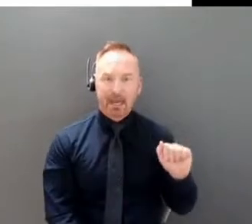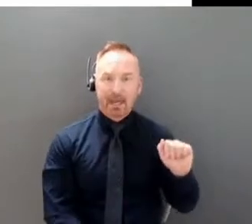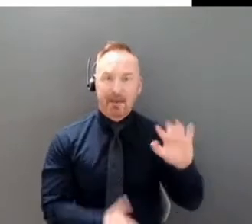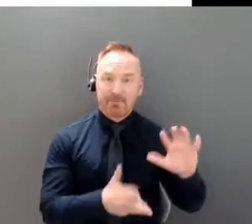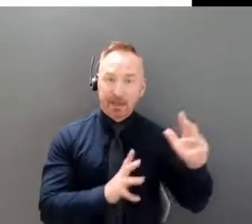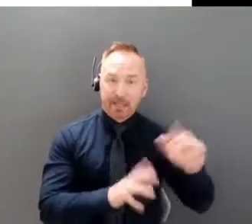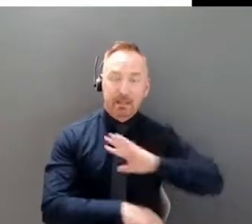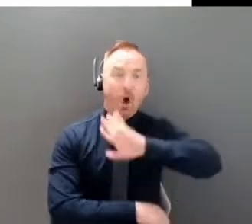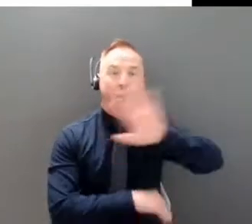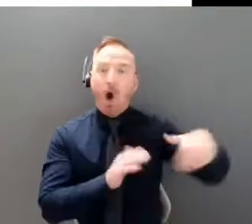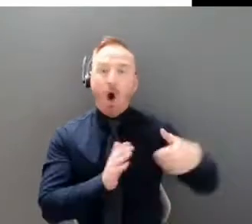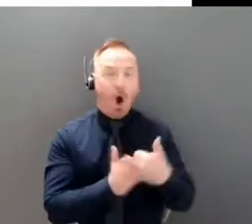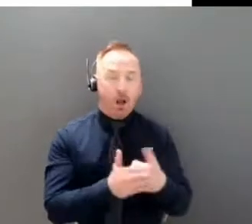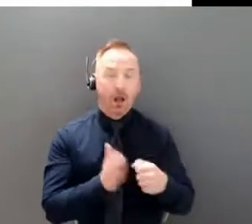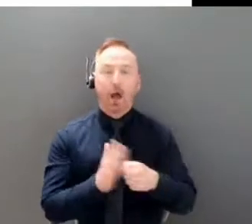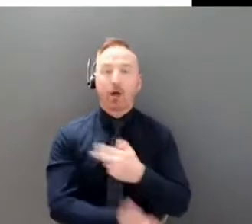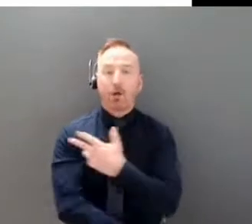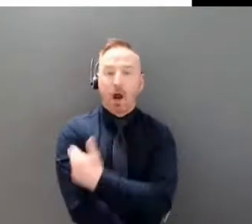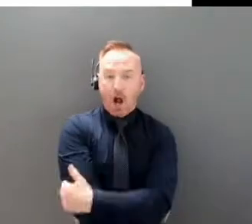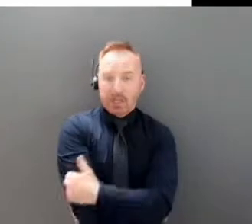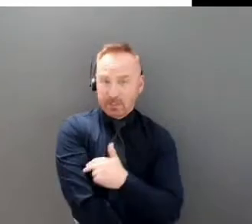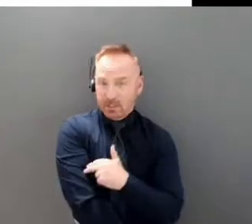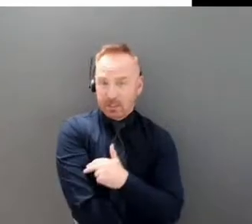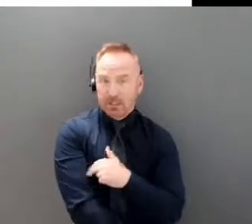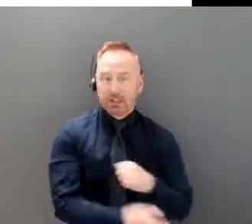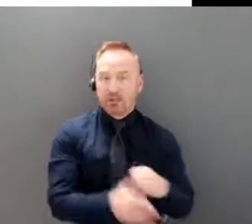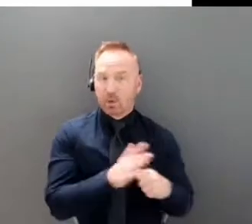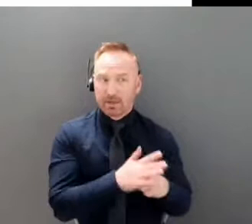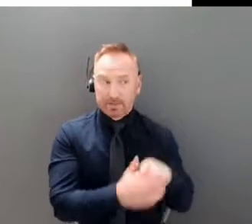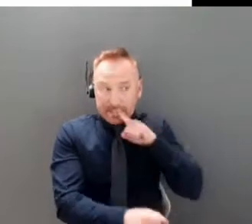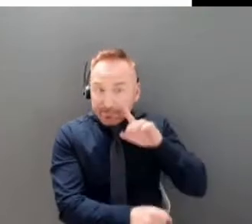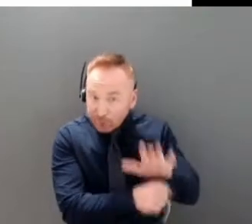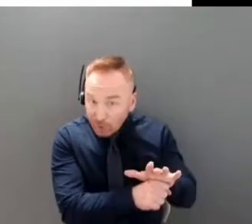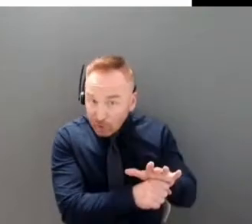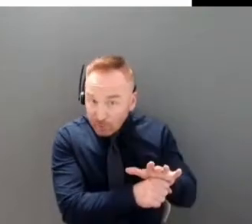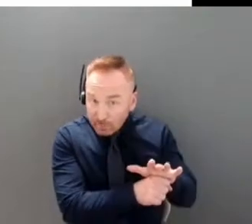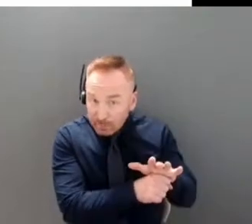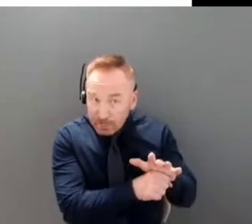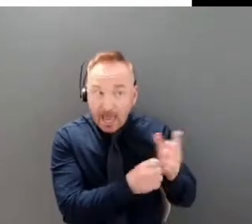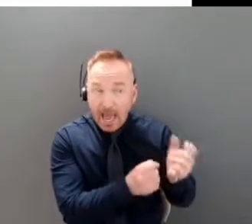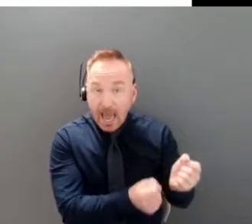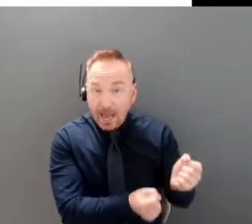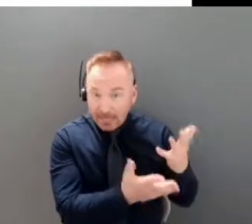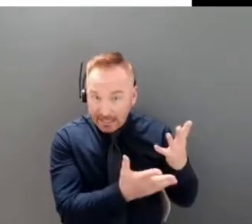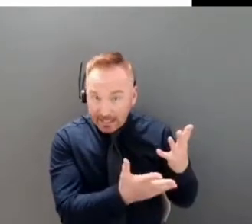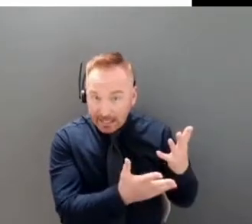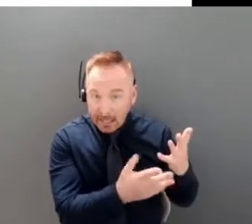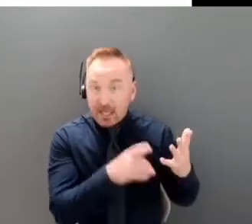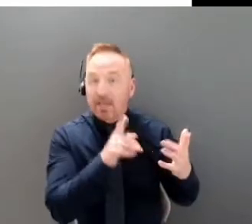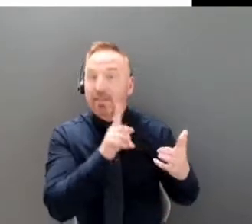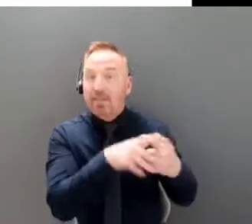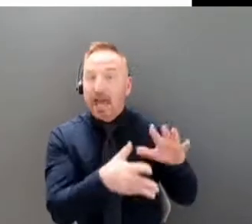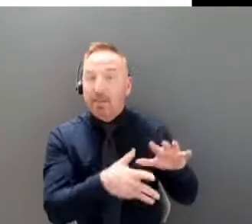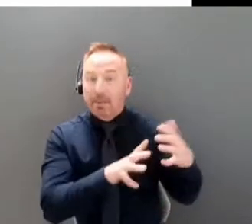have confirmed the, the strain have been the P1.